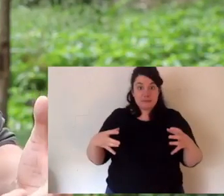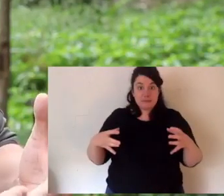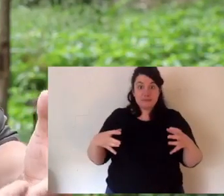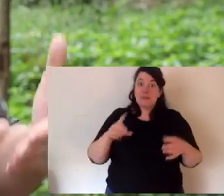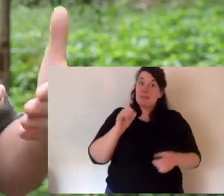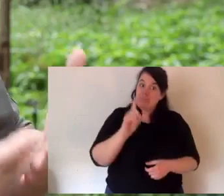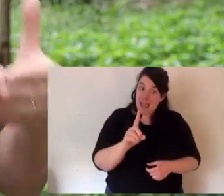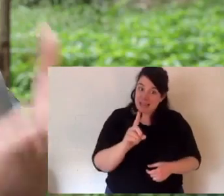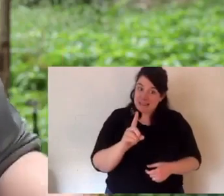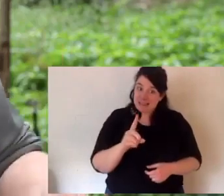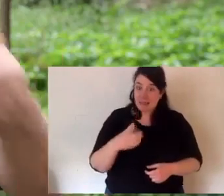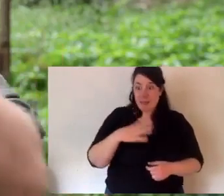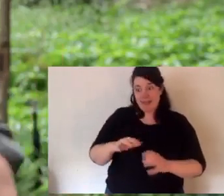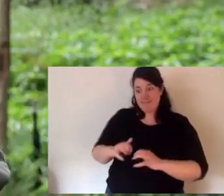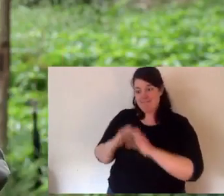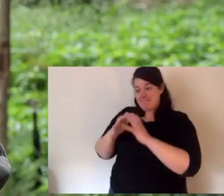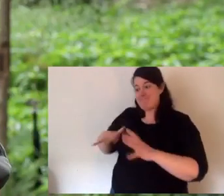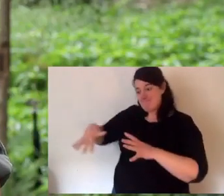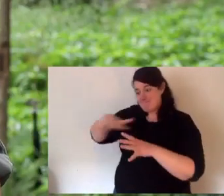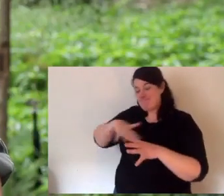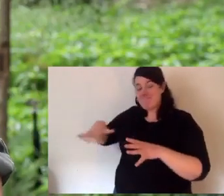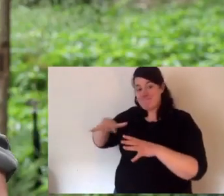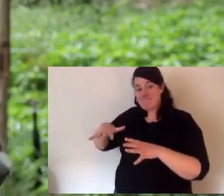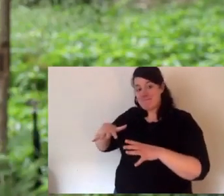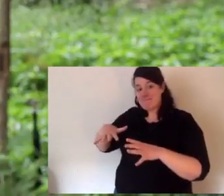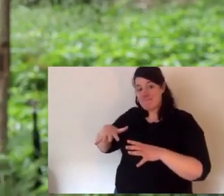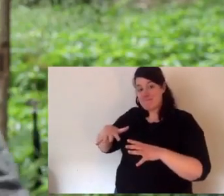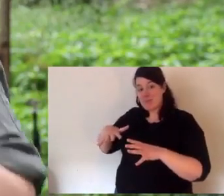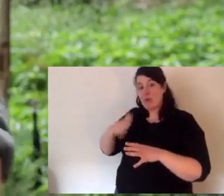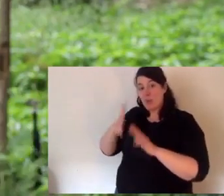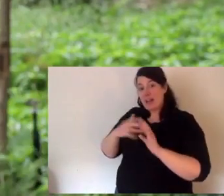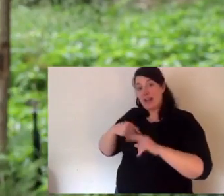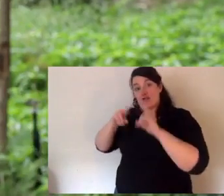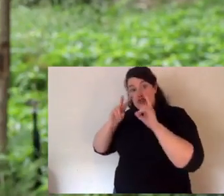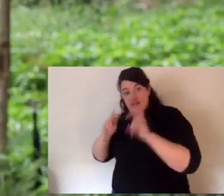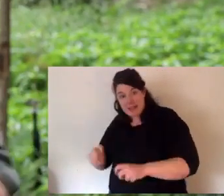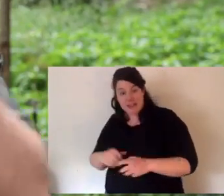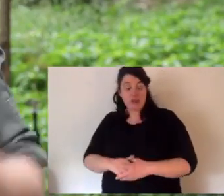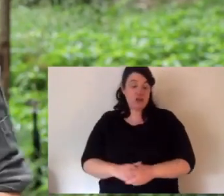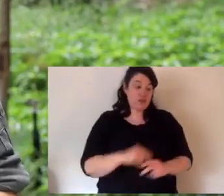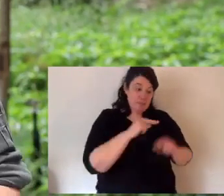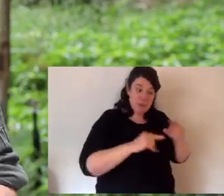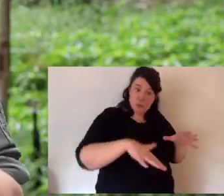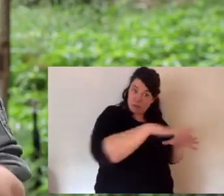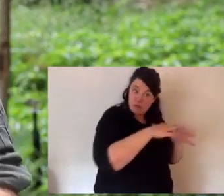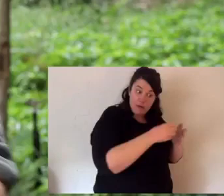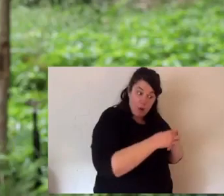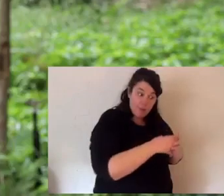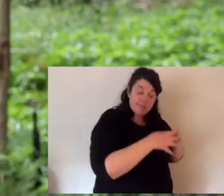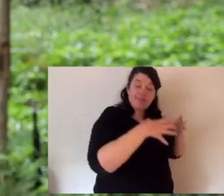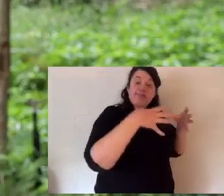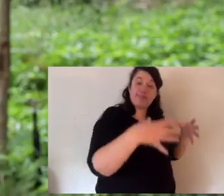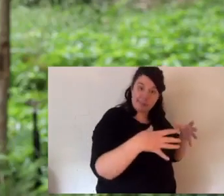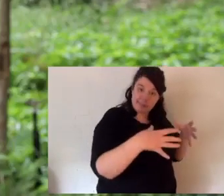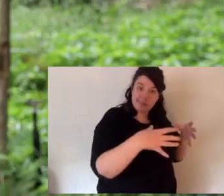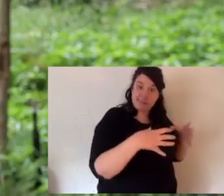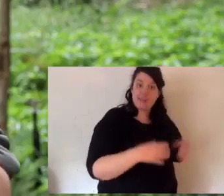a thousand? We need to know that. We can then collect for insurance population. We can breed up that insurance population, but we need